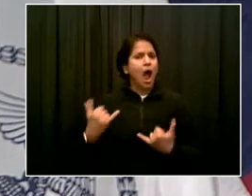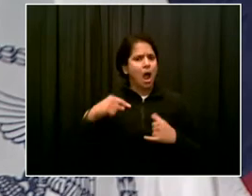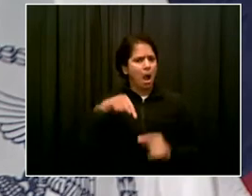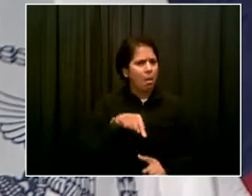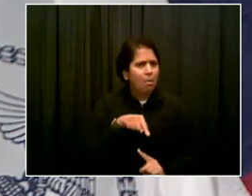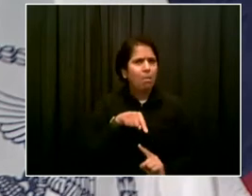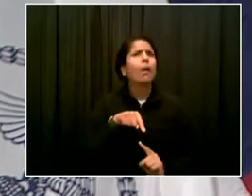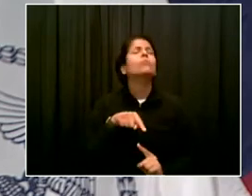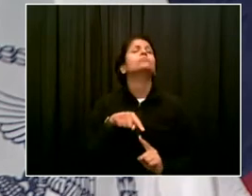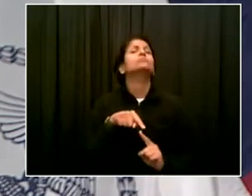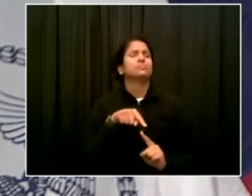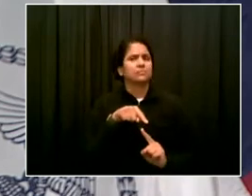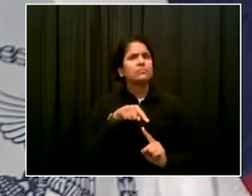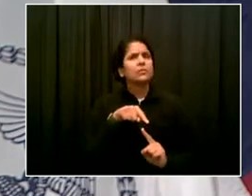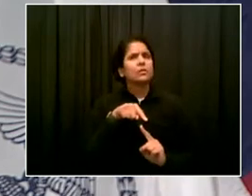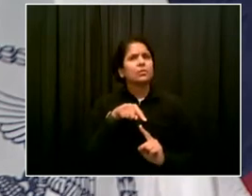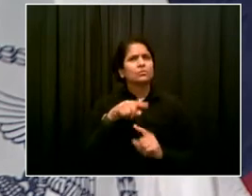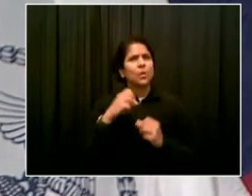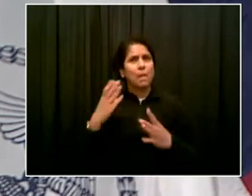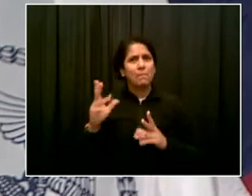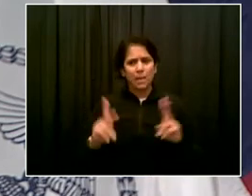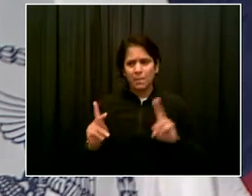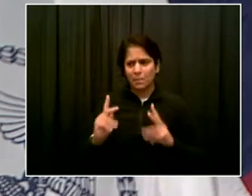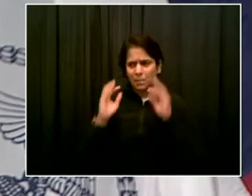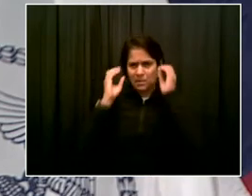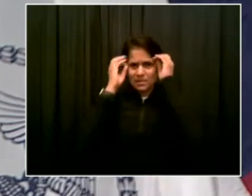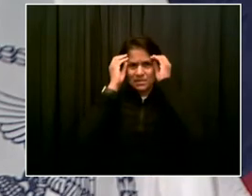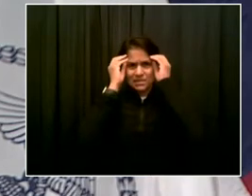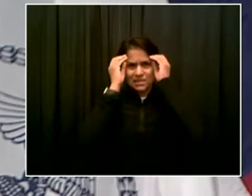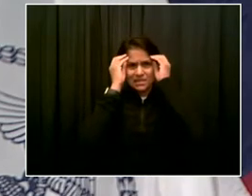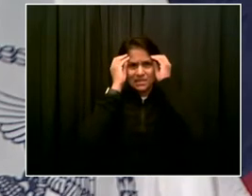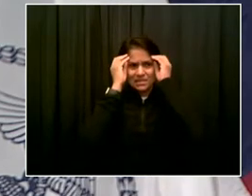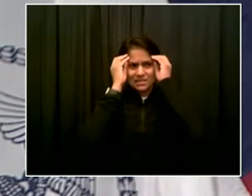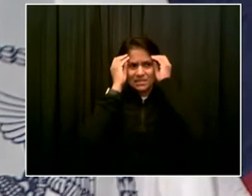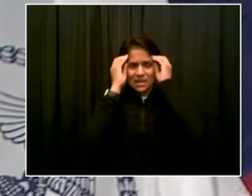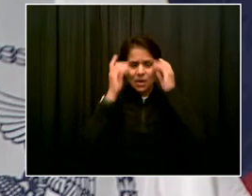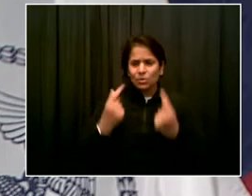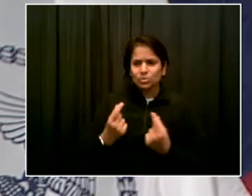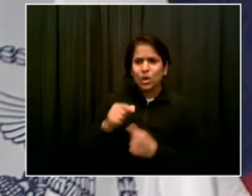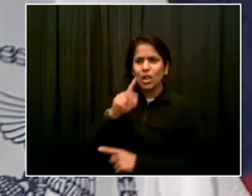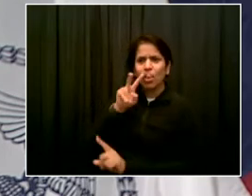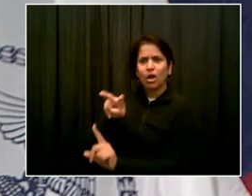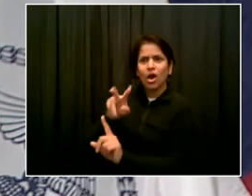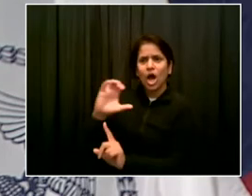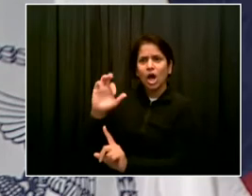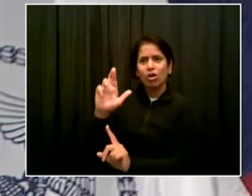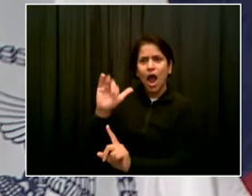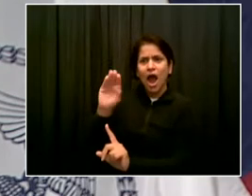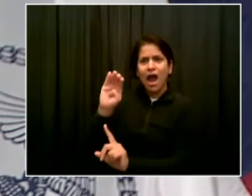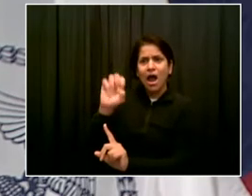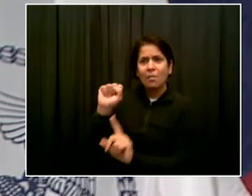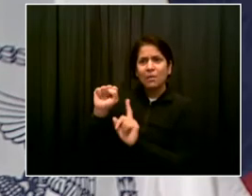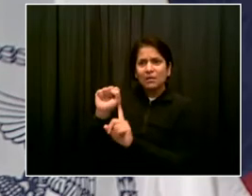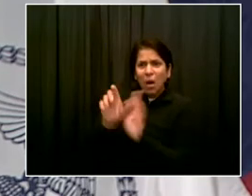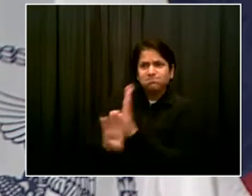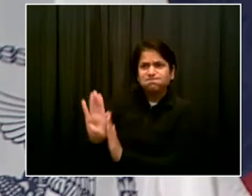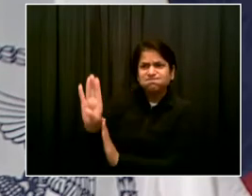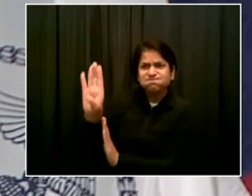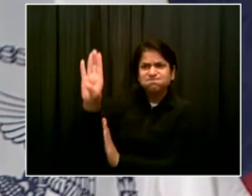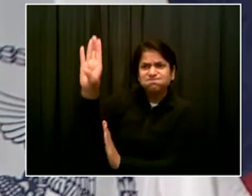could affect the city. So I just wanted to get your take on the role of police and its budget in the city's longer term recovery.